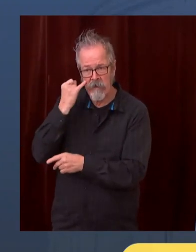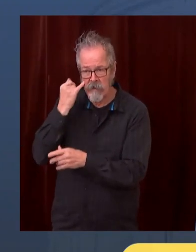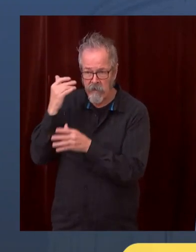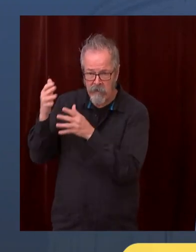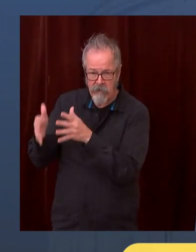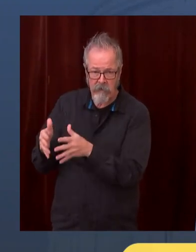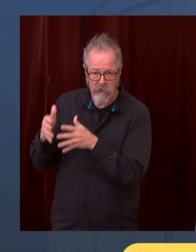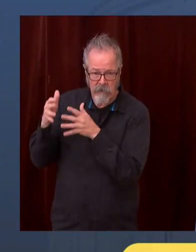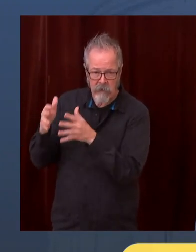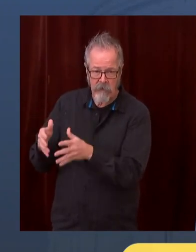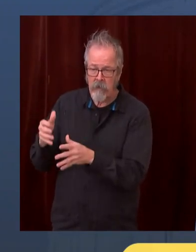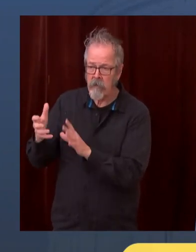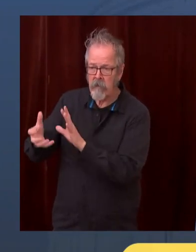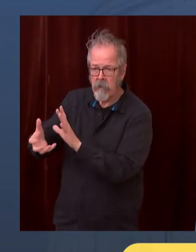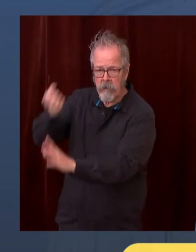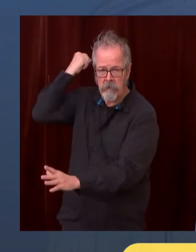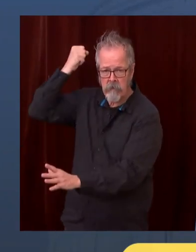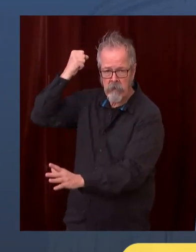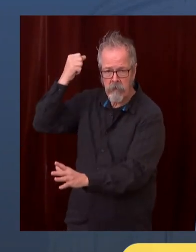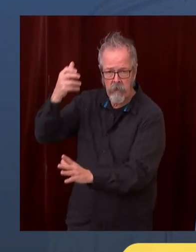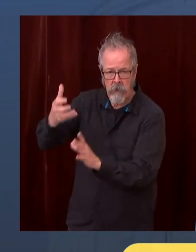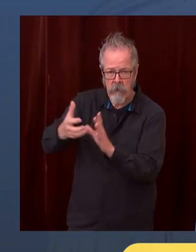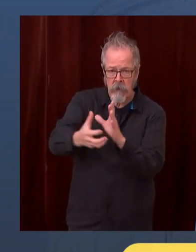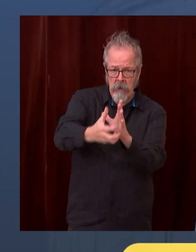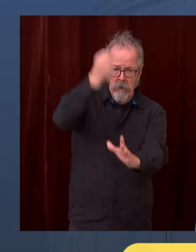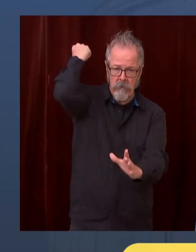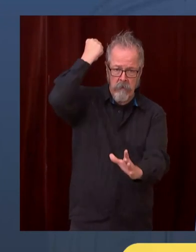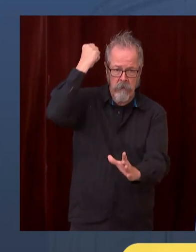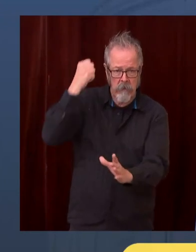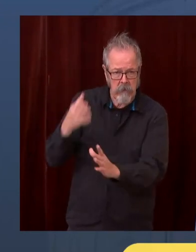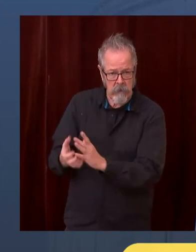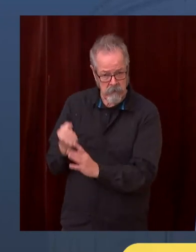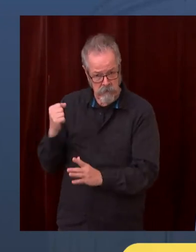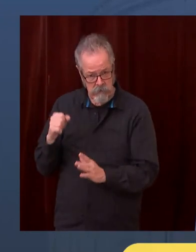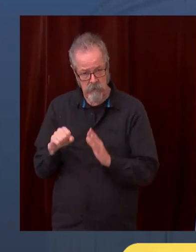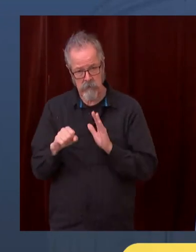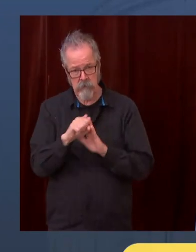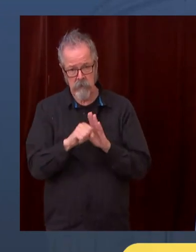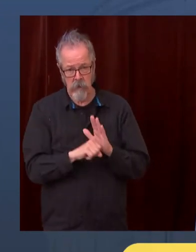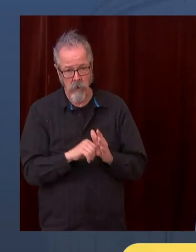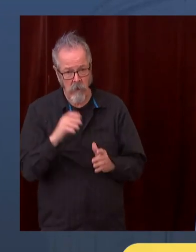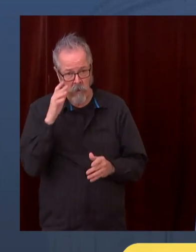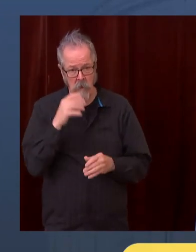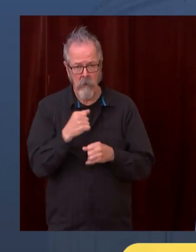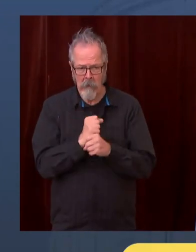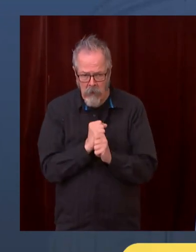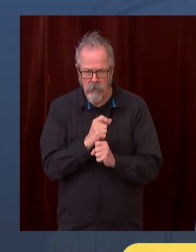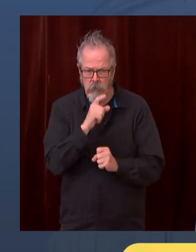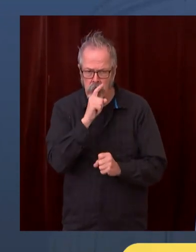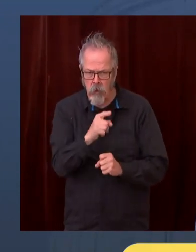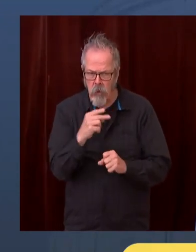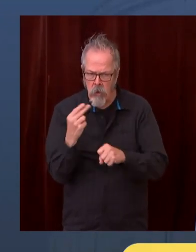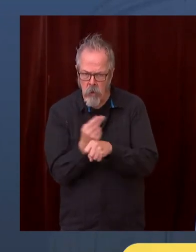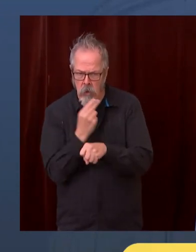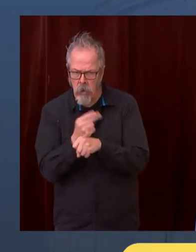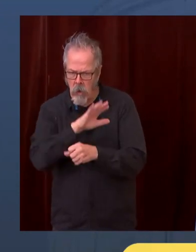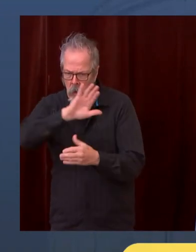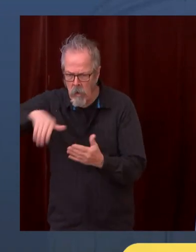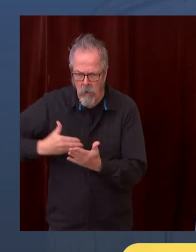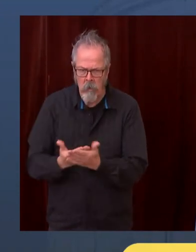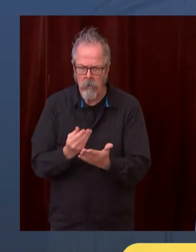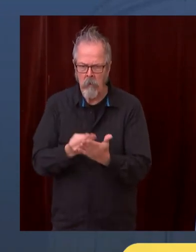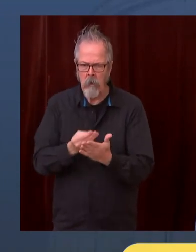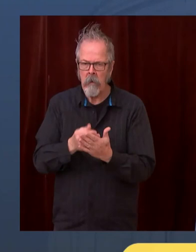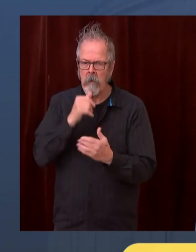So will the state be able to allocate its full federal CARES act? And if not, what's the plan to protect those dollars heading